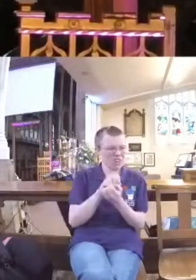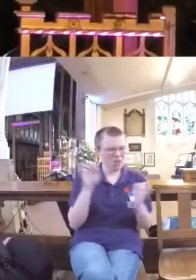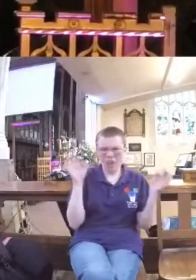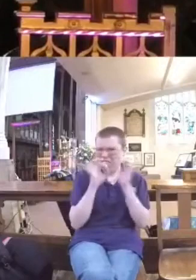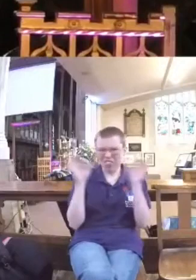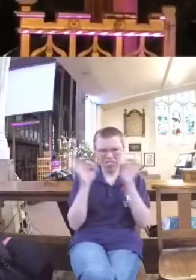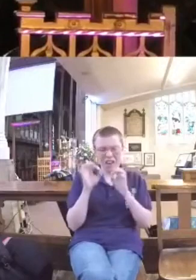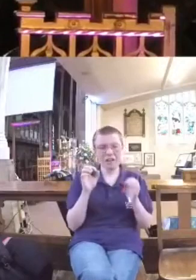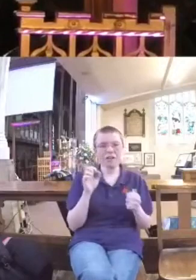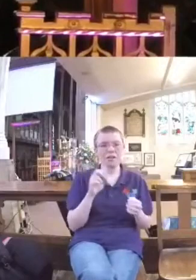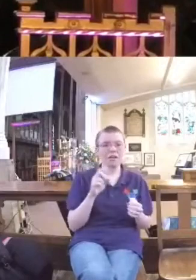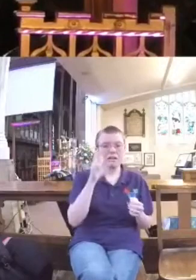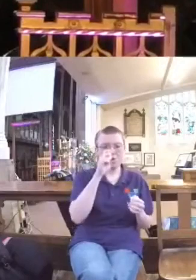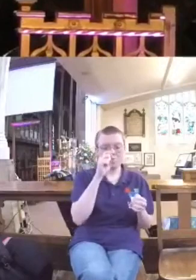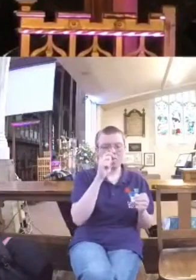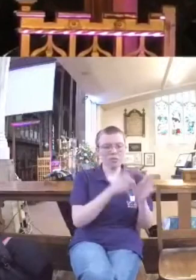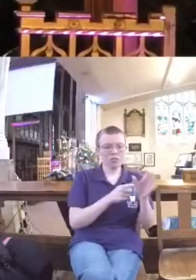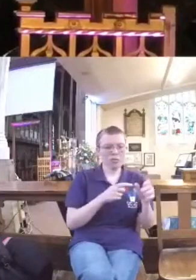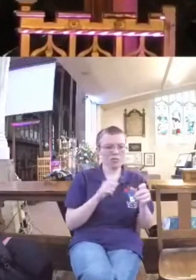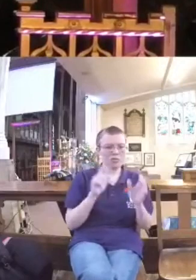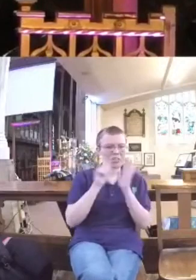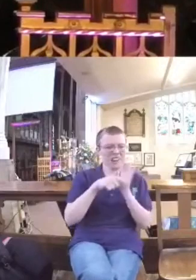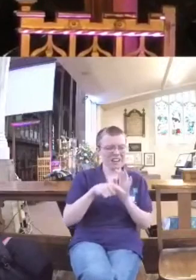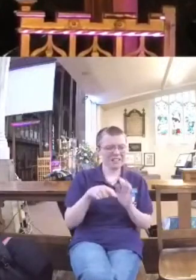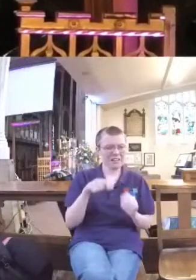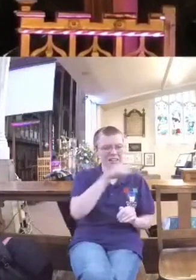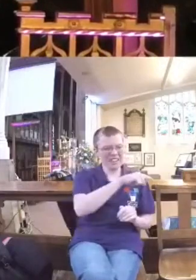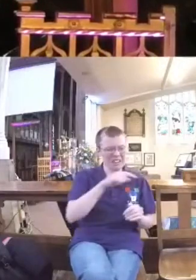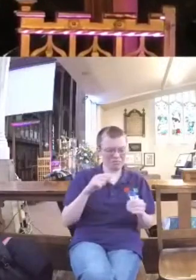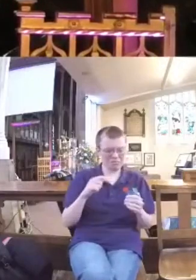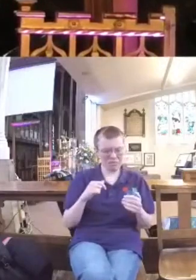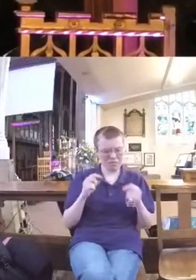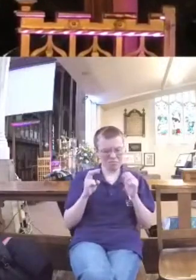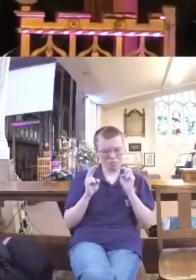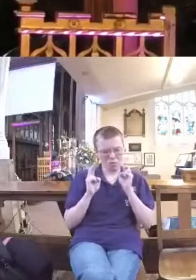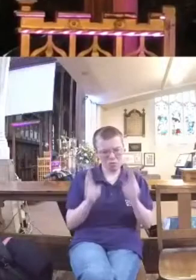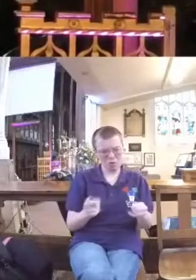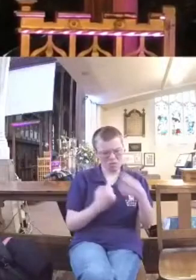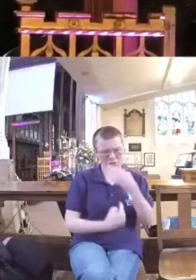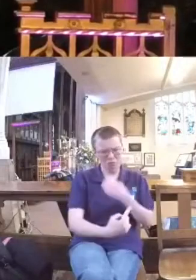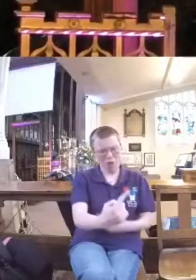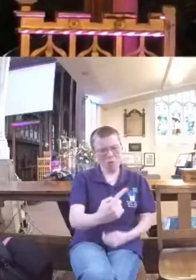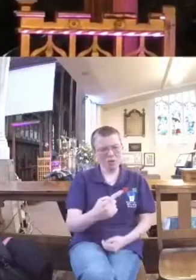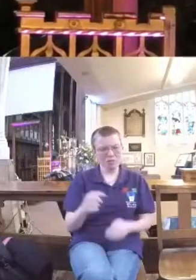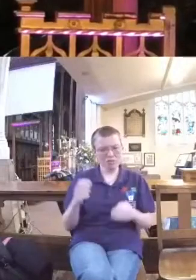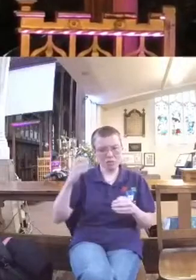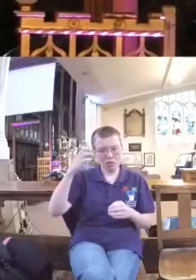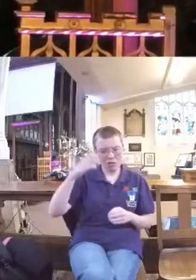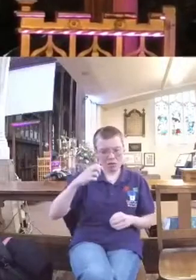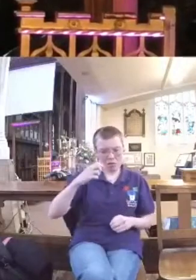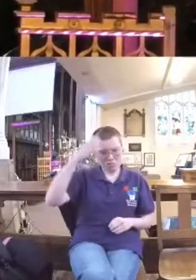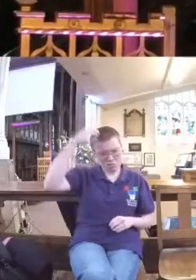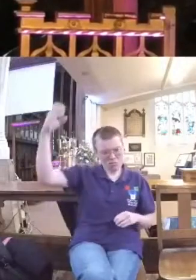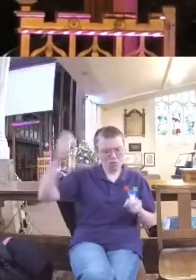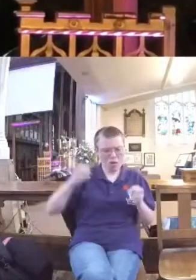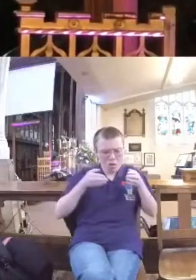alone and his body did not receive a kingly burial. So pride truly did